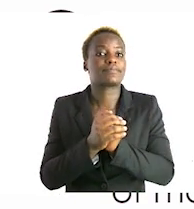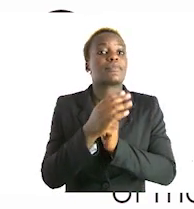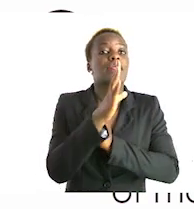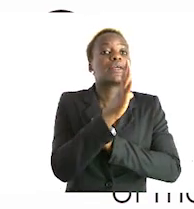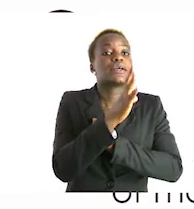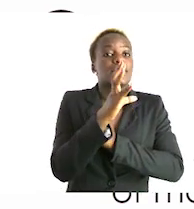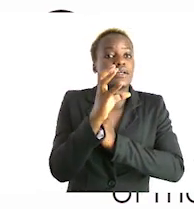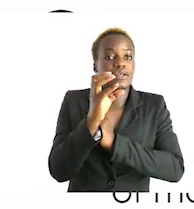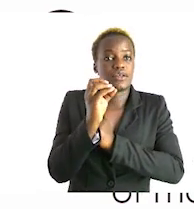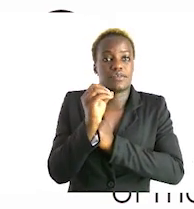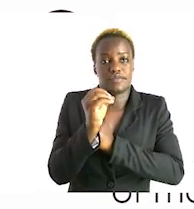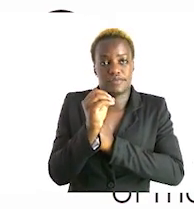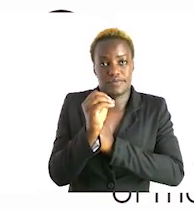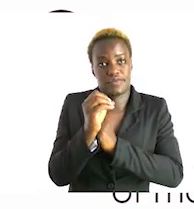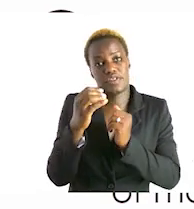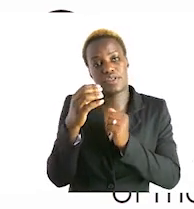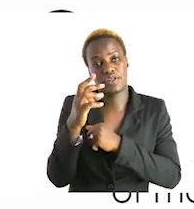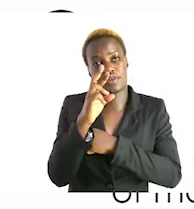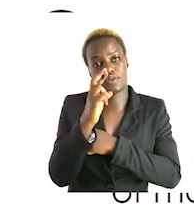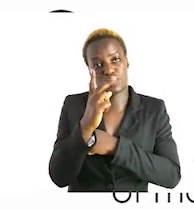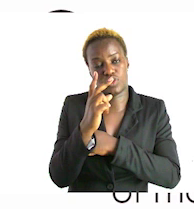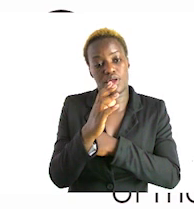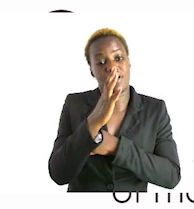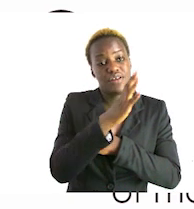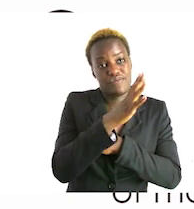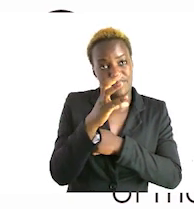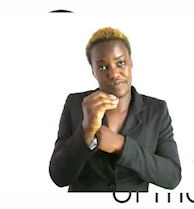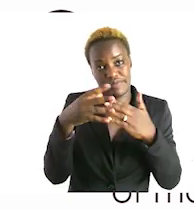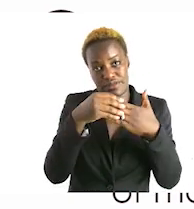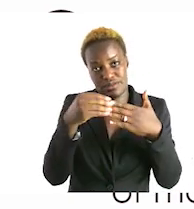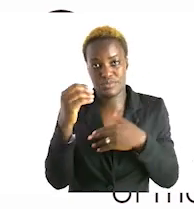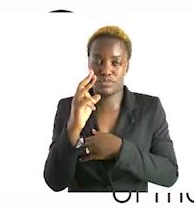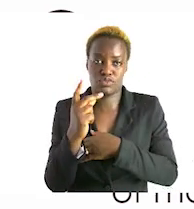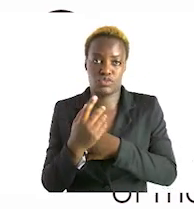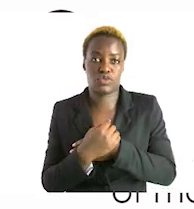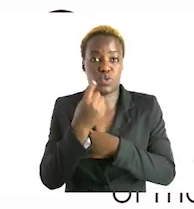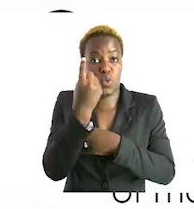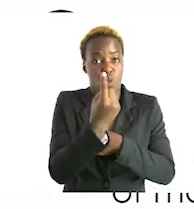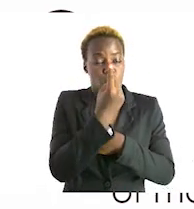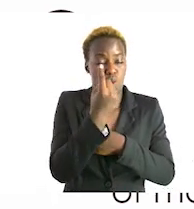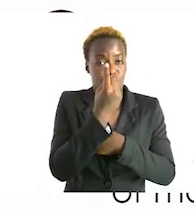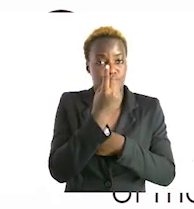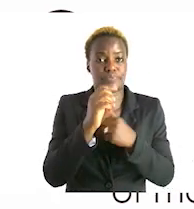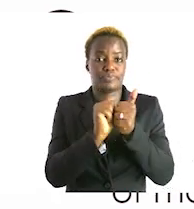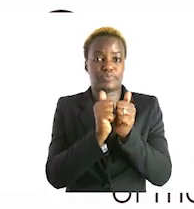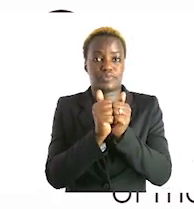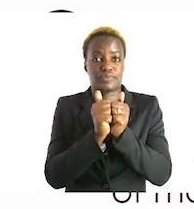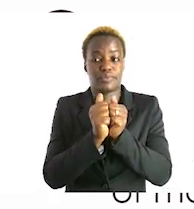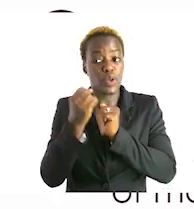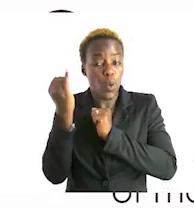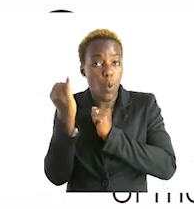that's correct she spent 50 dollars on sports alone 50 and on